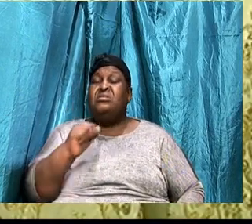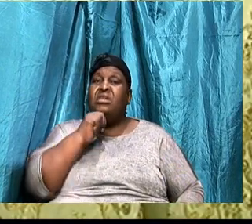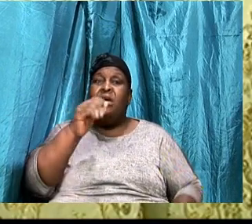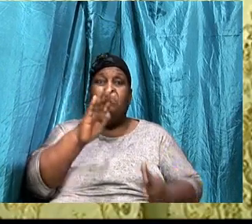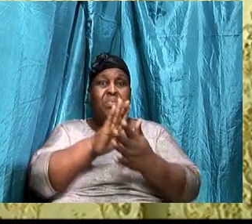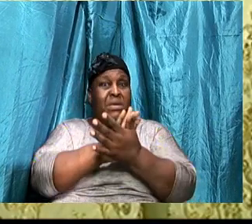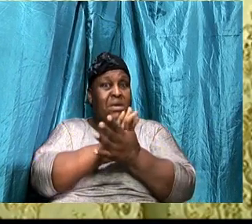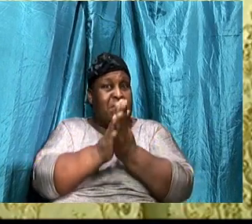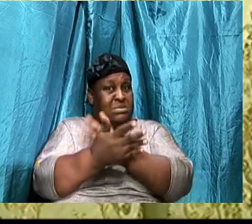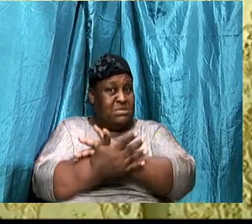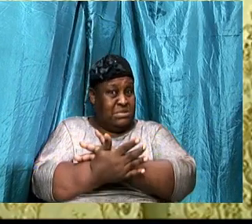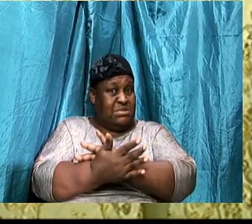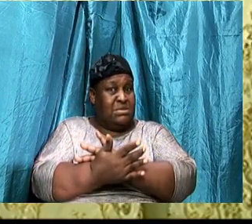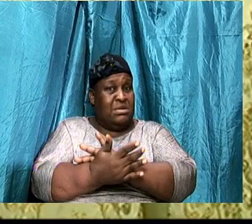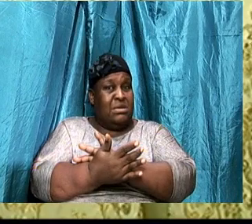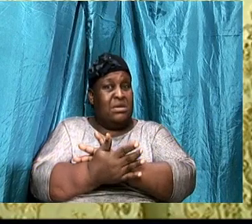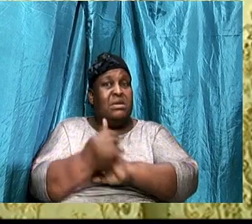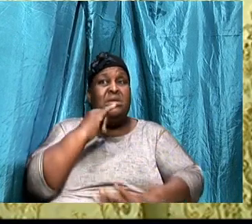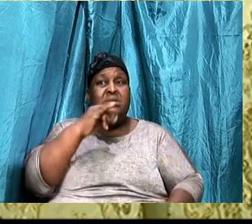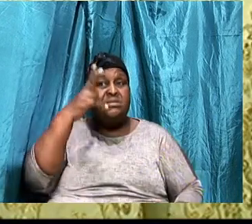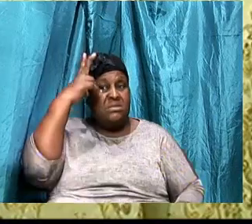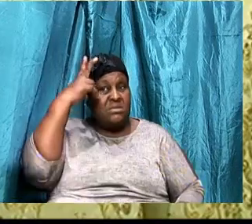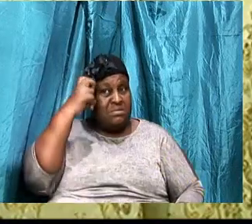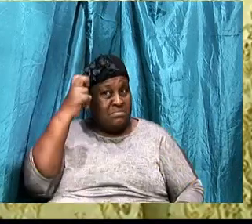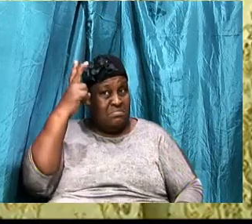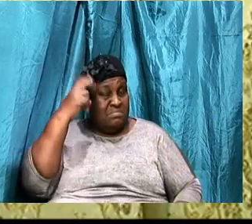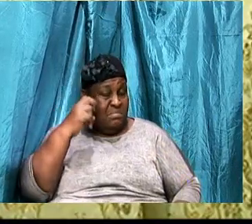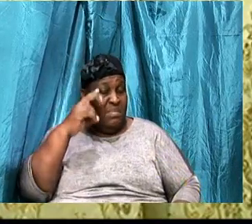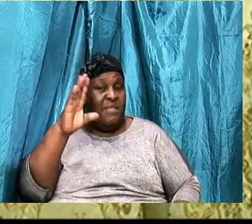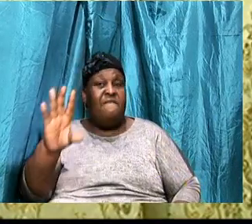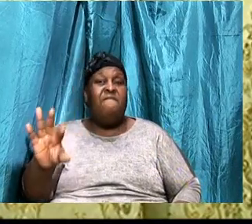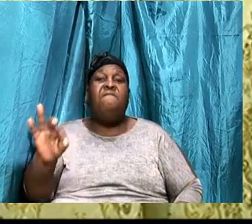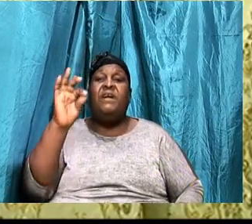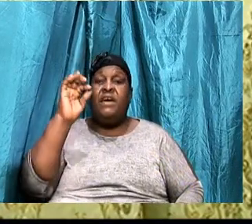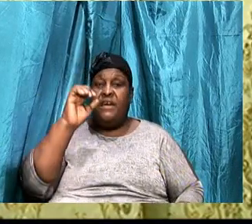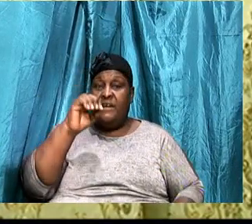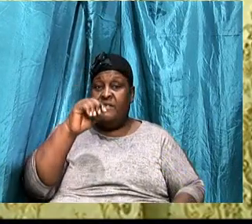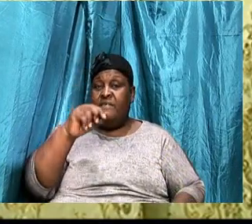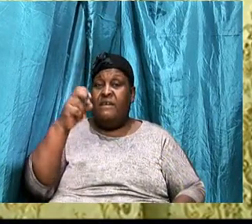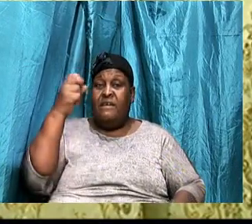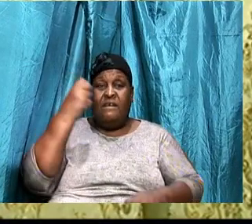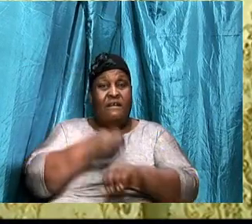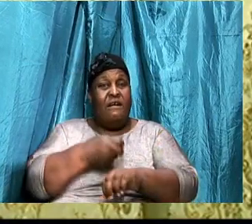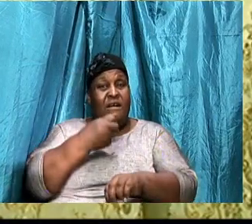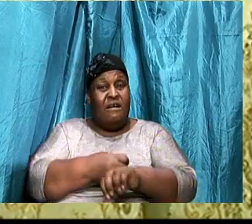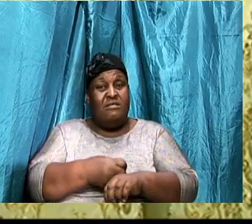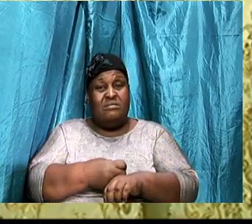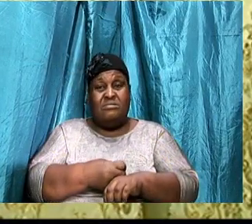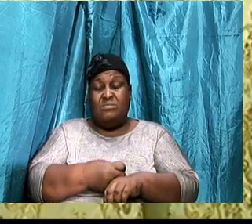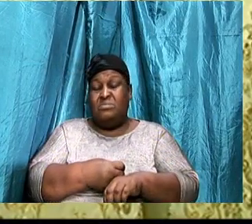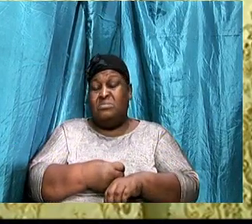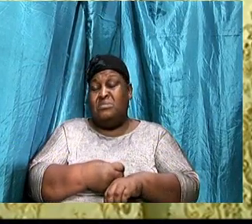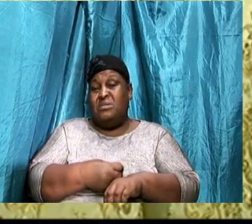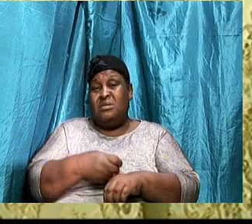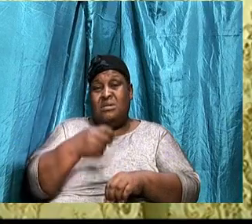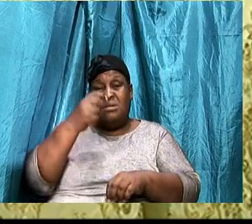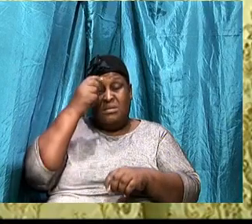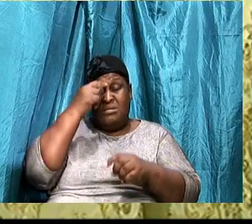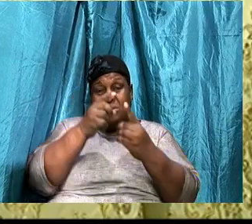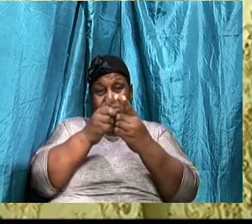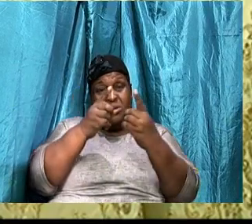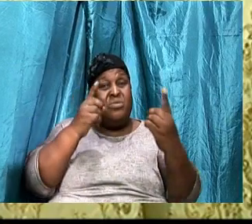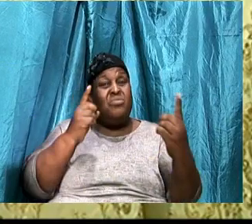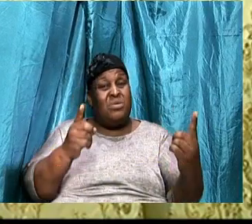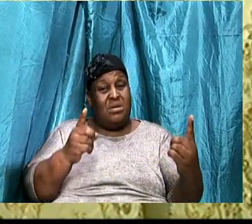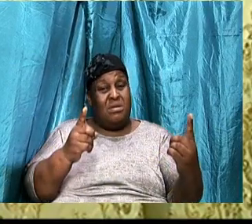find in your life that there is no peace, You find it hard to agree with persons around you. Every person